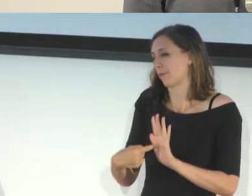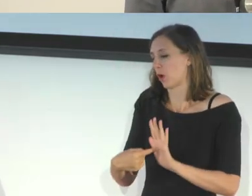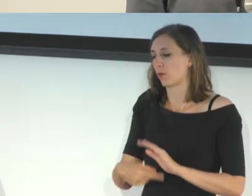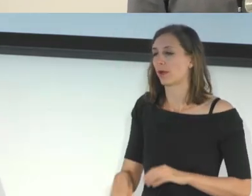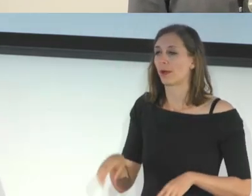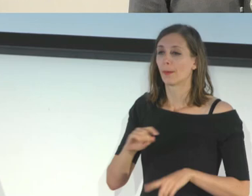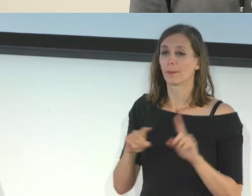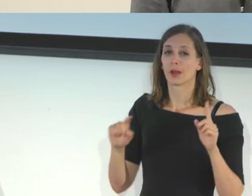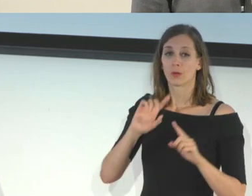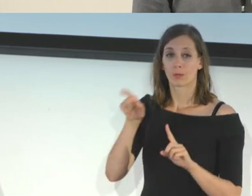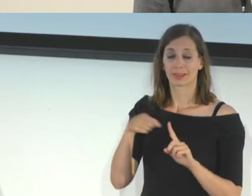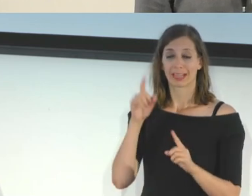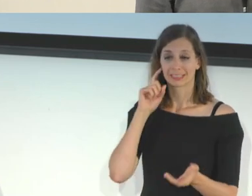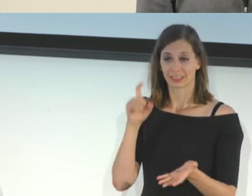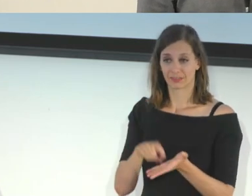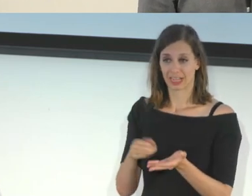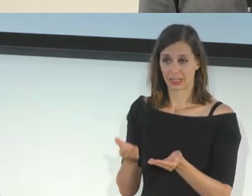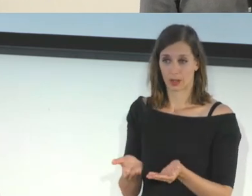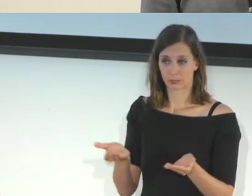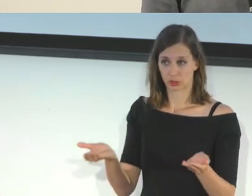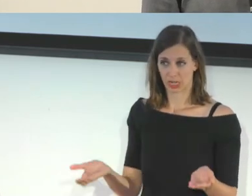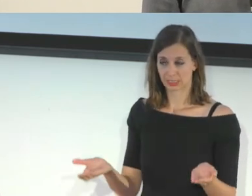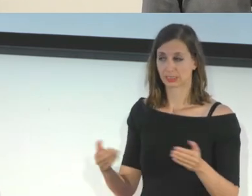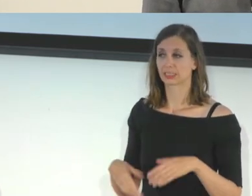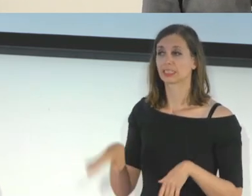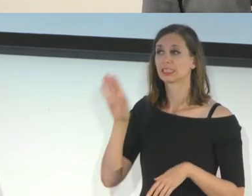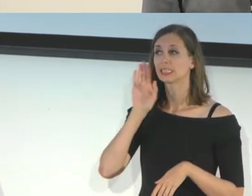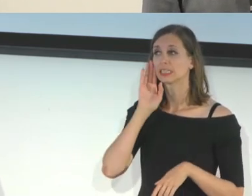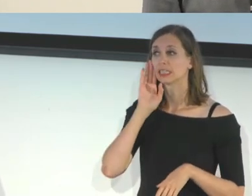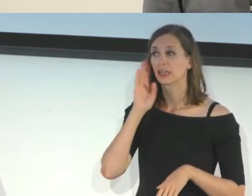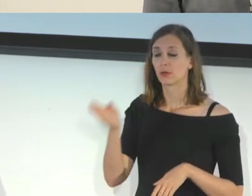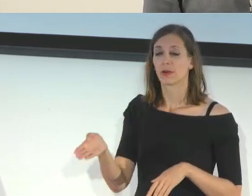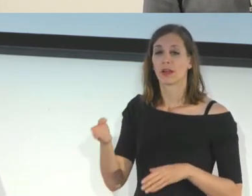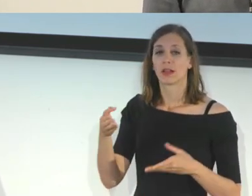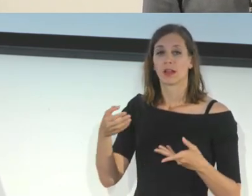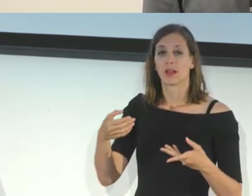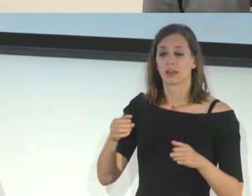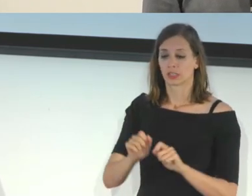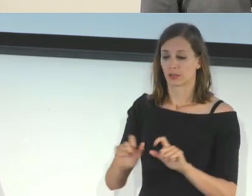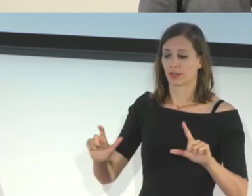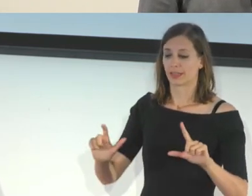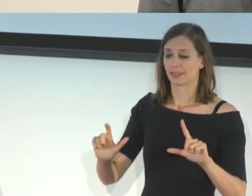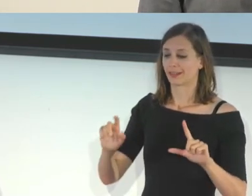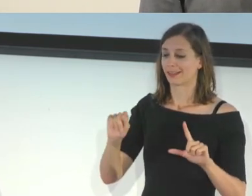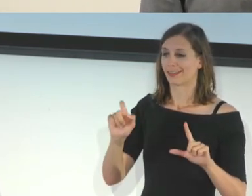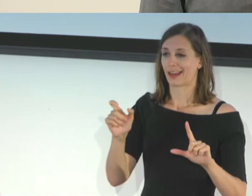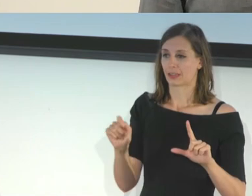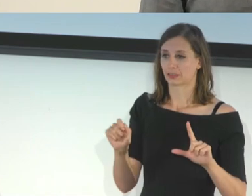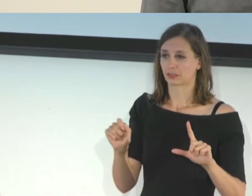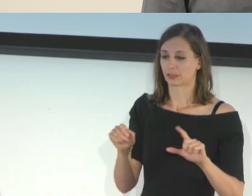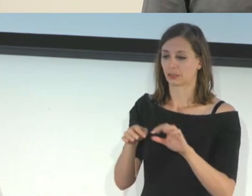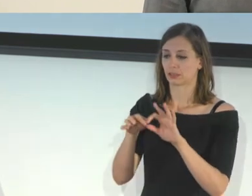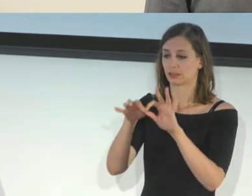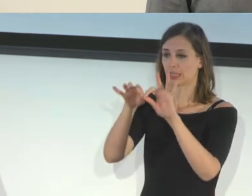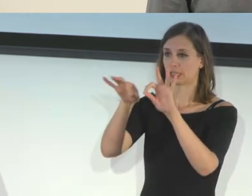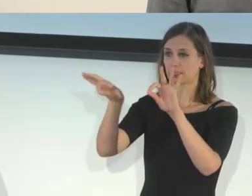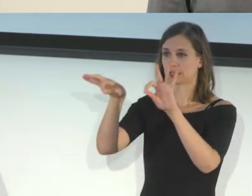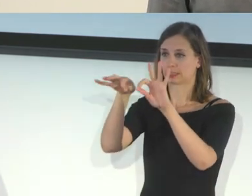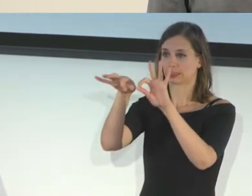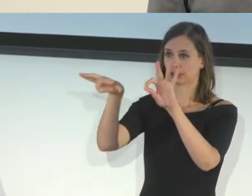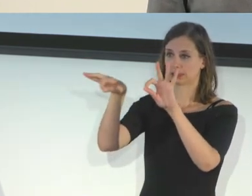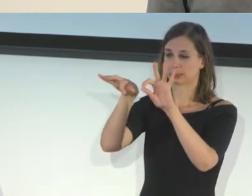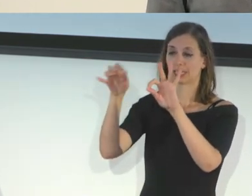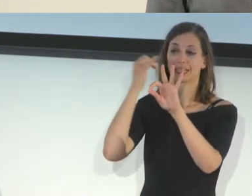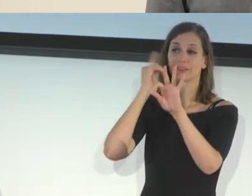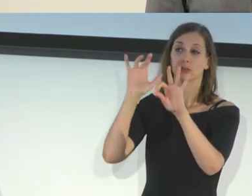are identified, it will basically generate a text box that kind of hovers above that object. And when you touch on it, it